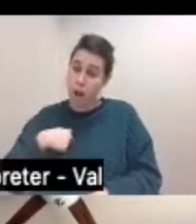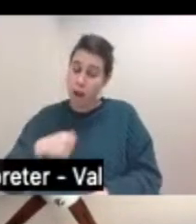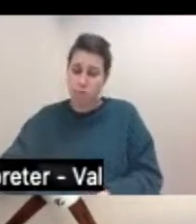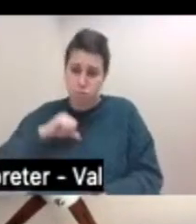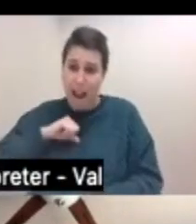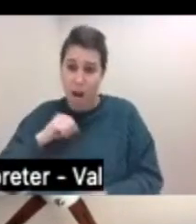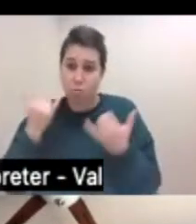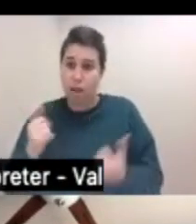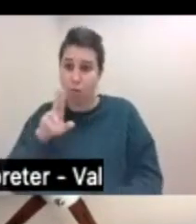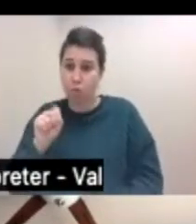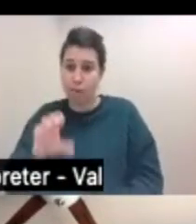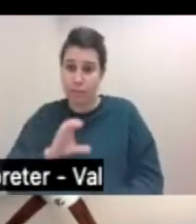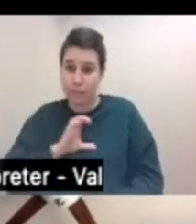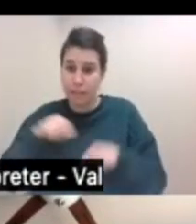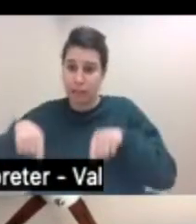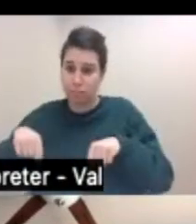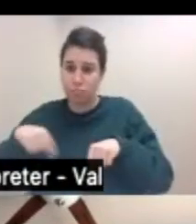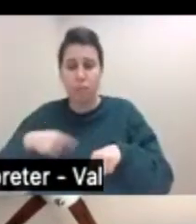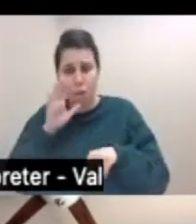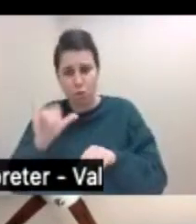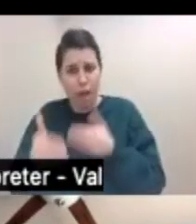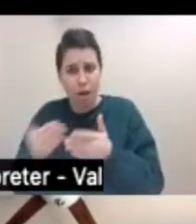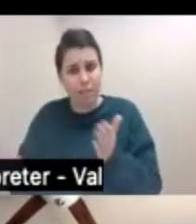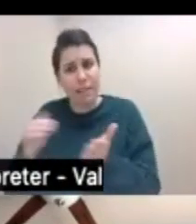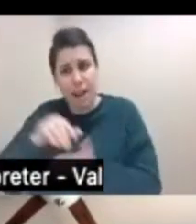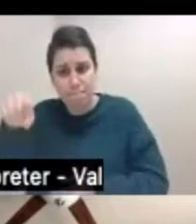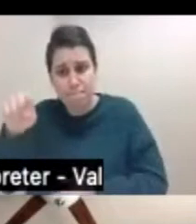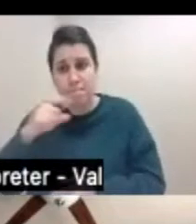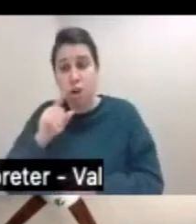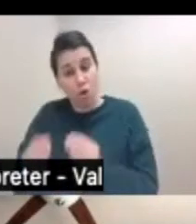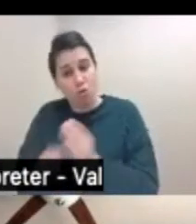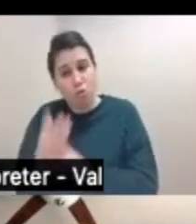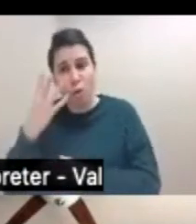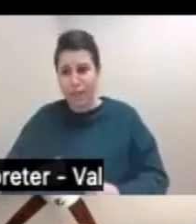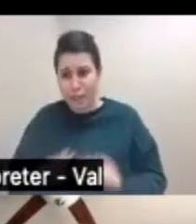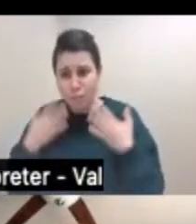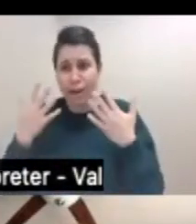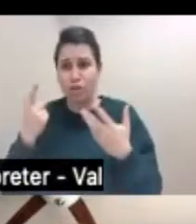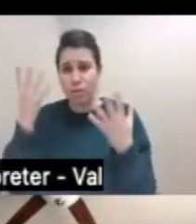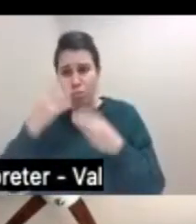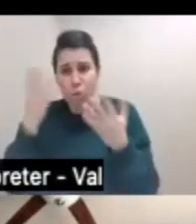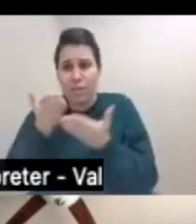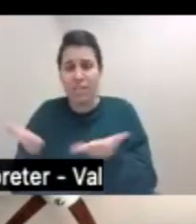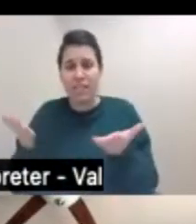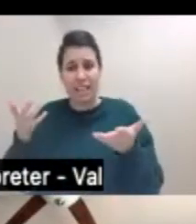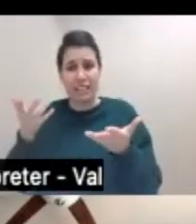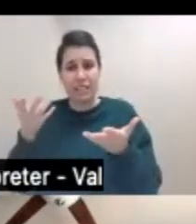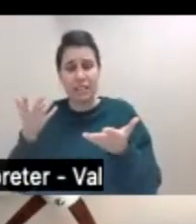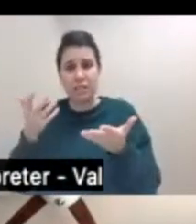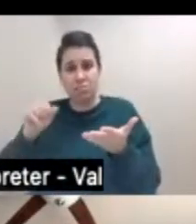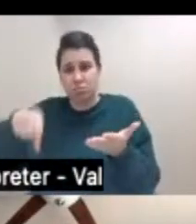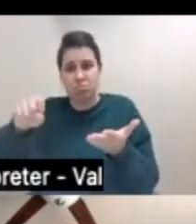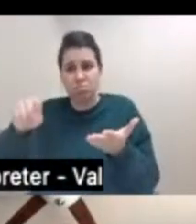the United States, and I would do it all over again. The growth, the inspiration, the beautiful things completely